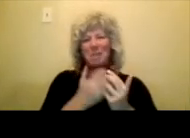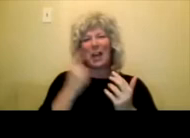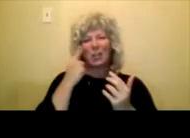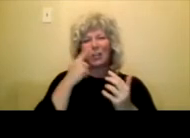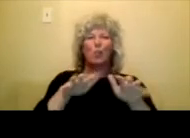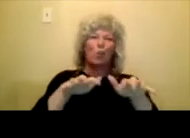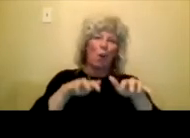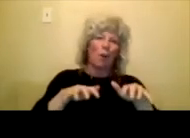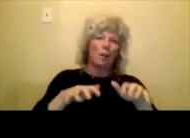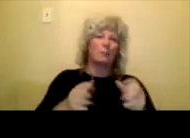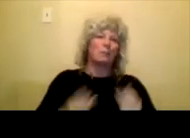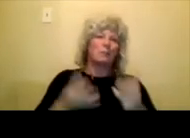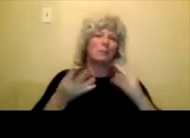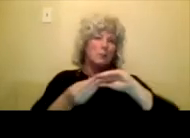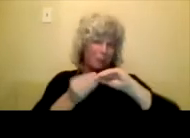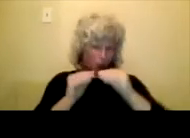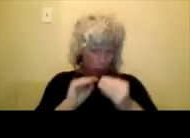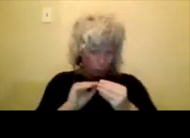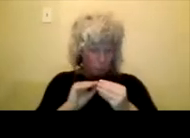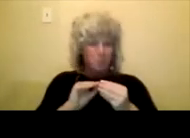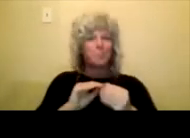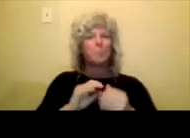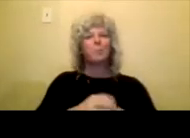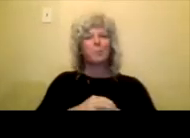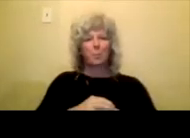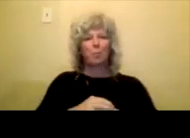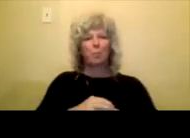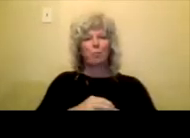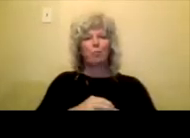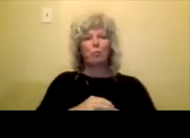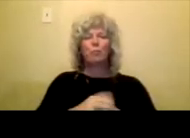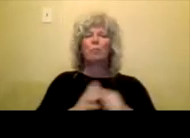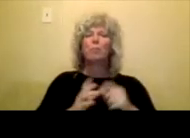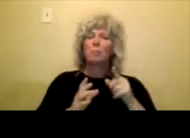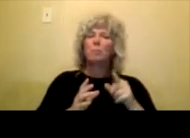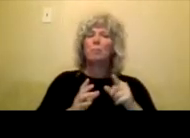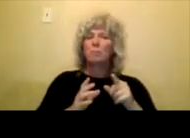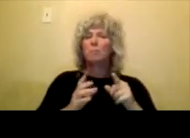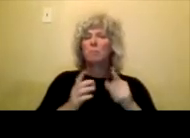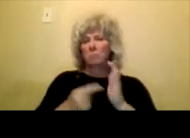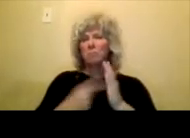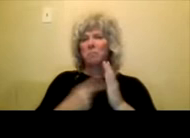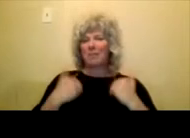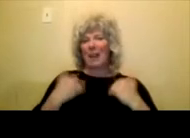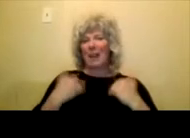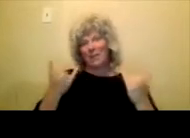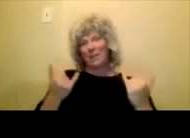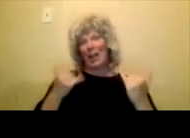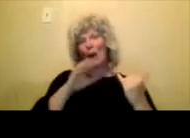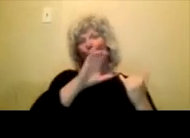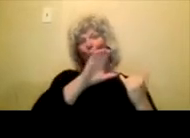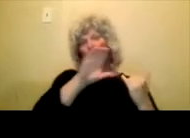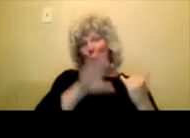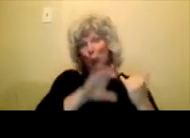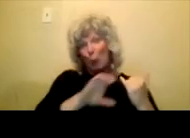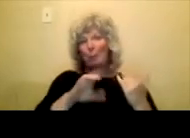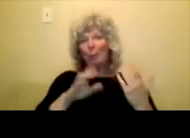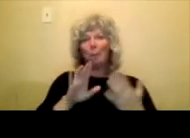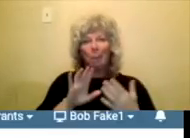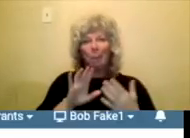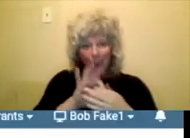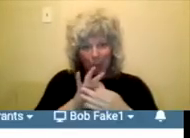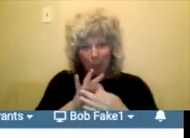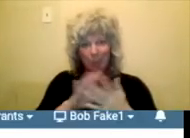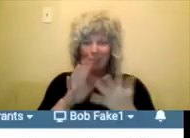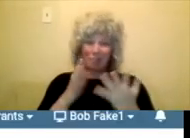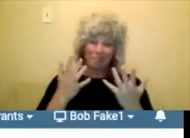Um, however, um, you know, we, we do have audiences online now too and, um, you know,